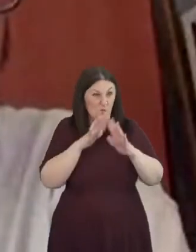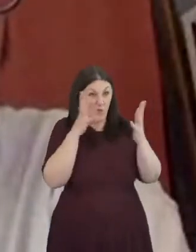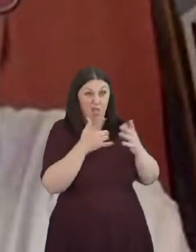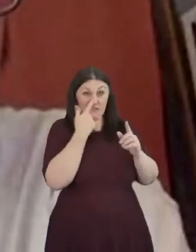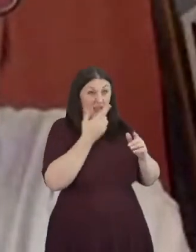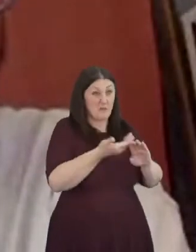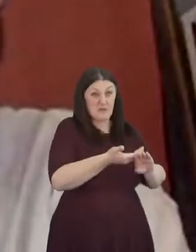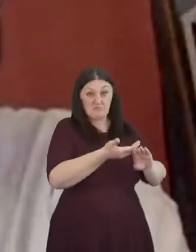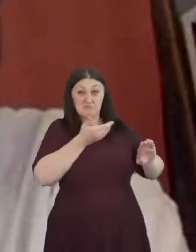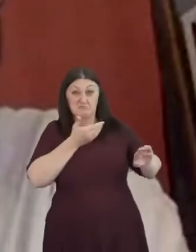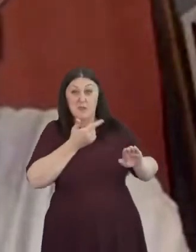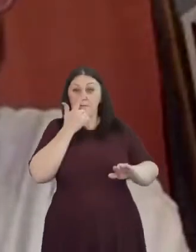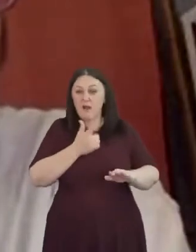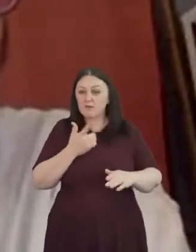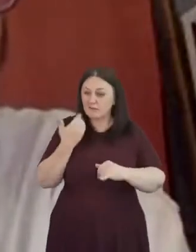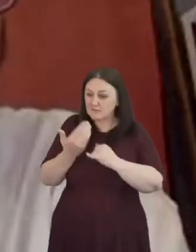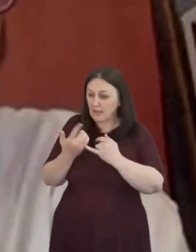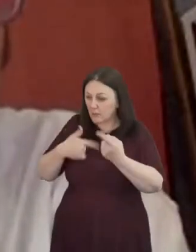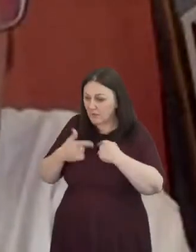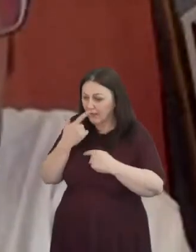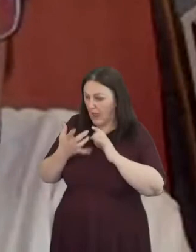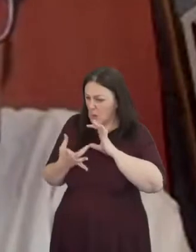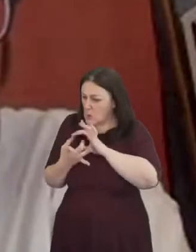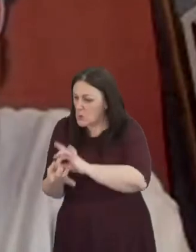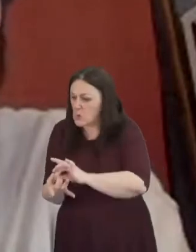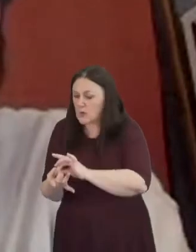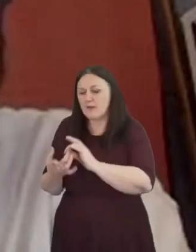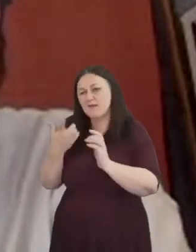um can can feel a little shallow